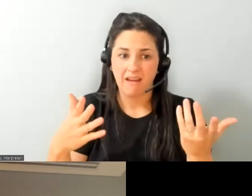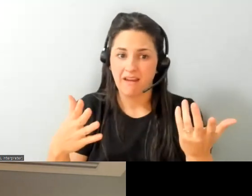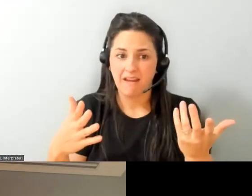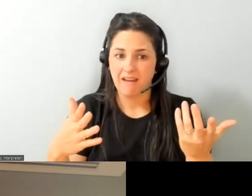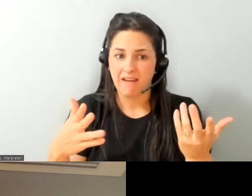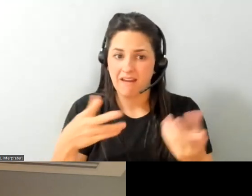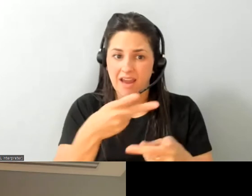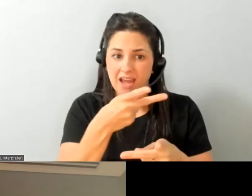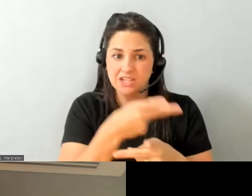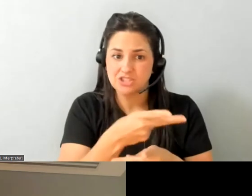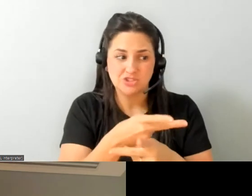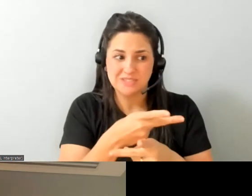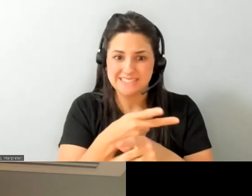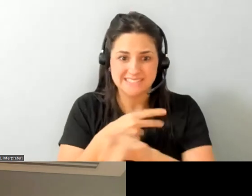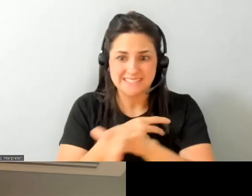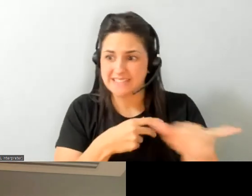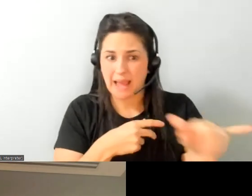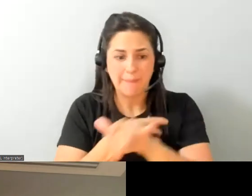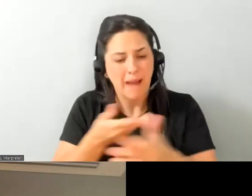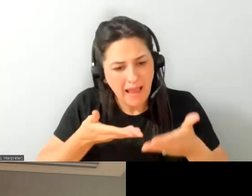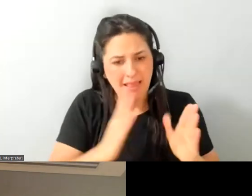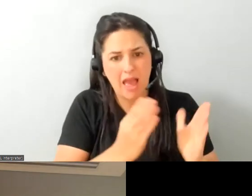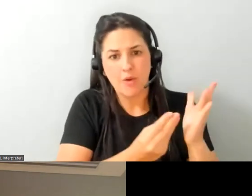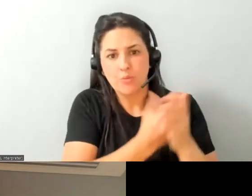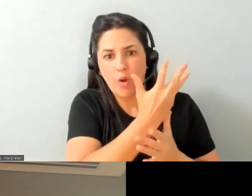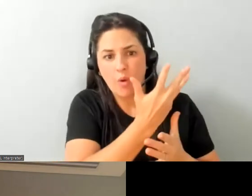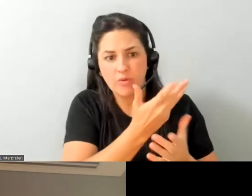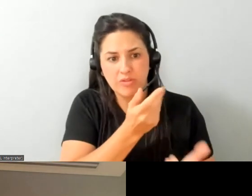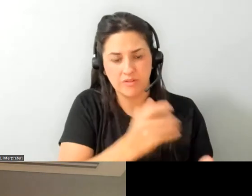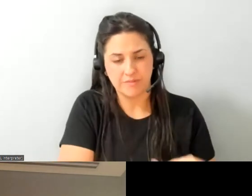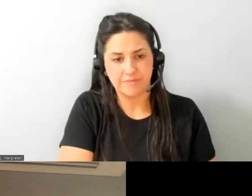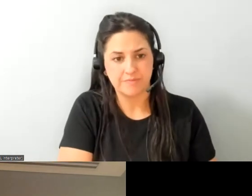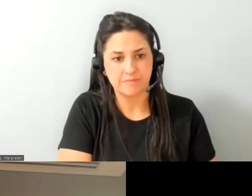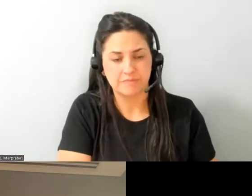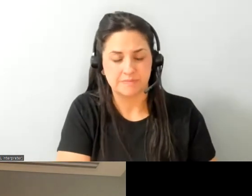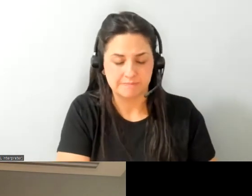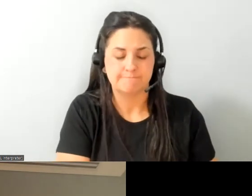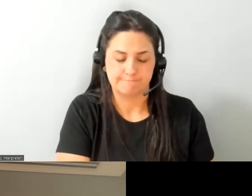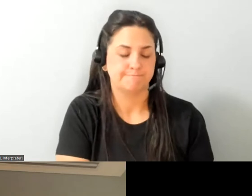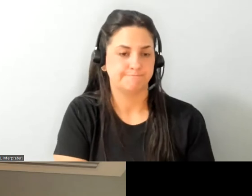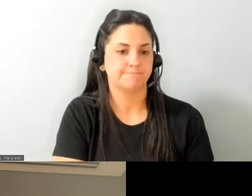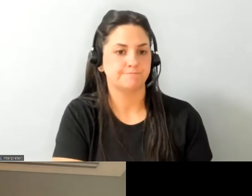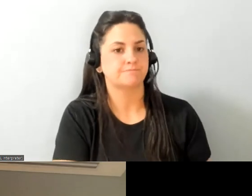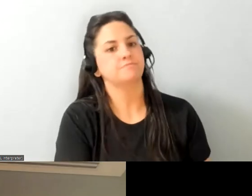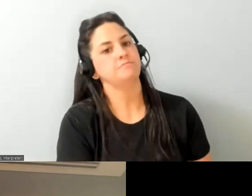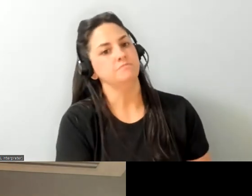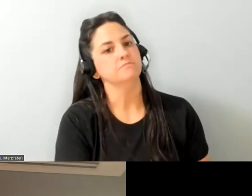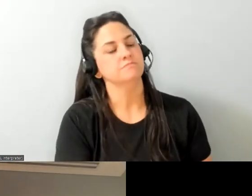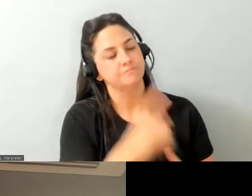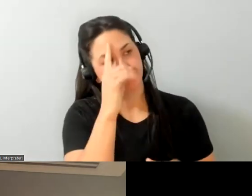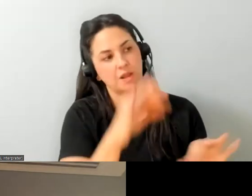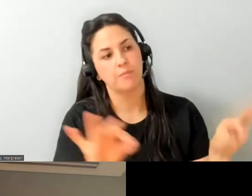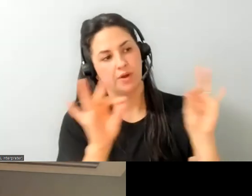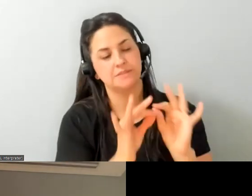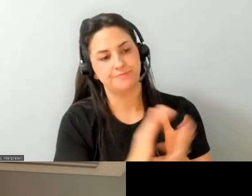like any other employee to allow them that growth and i think there is something there which is is quite important which is sometimes to